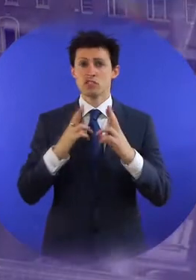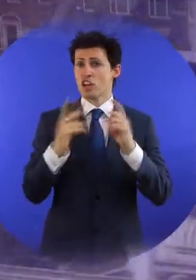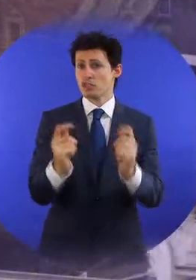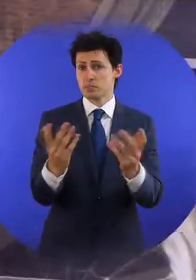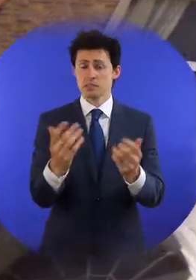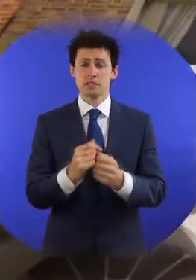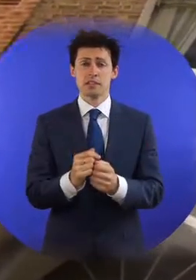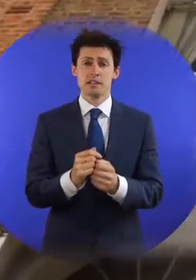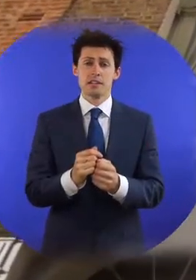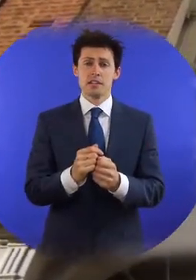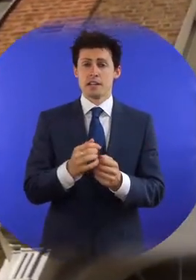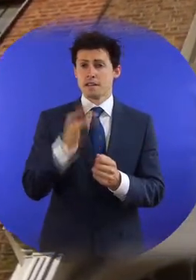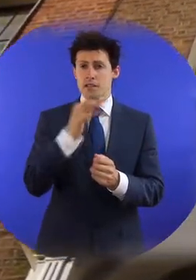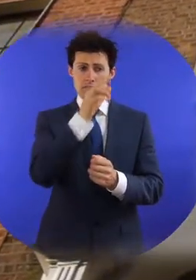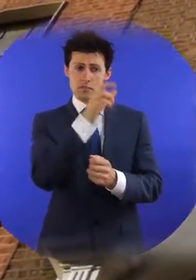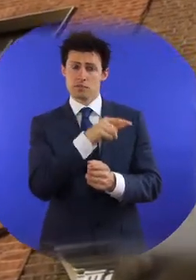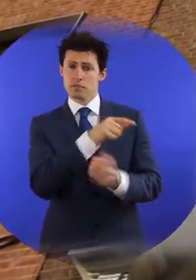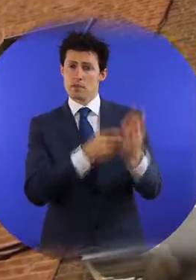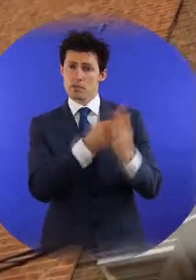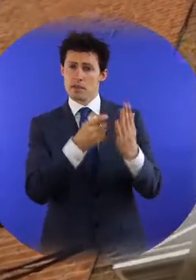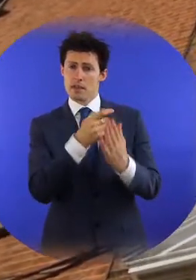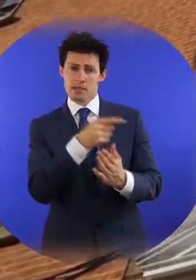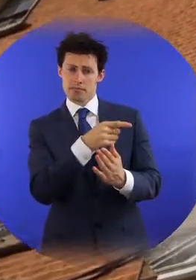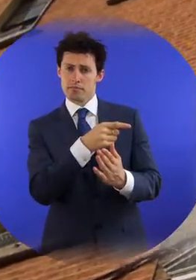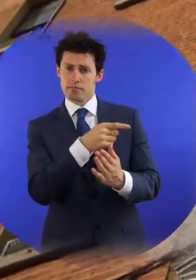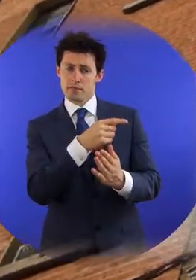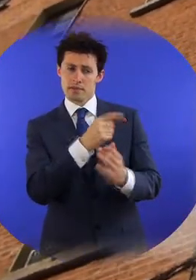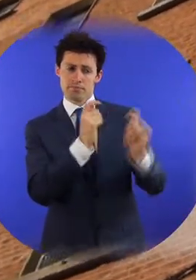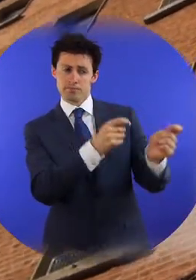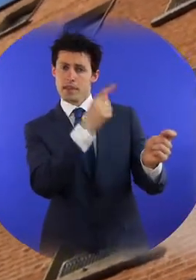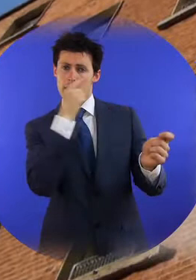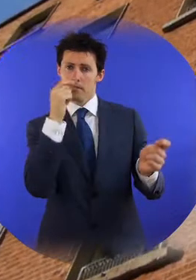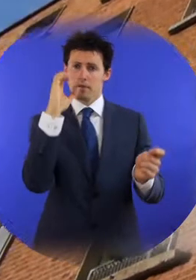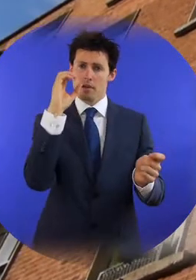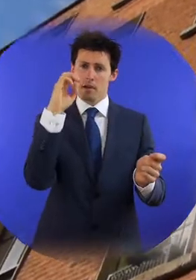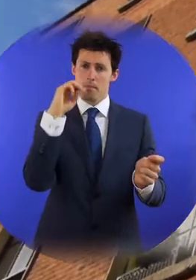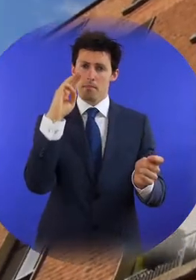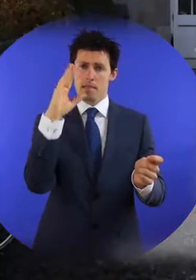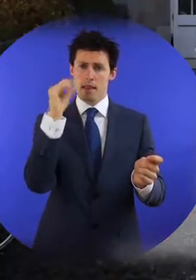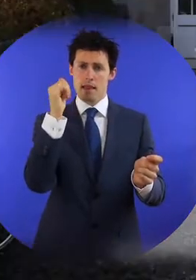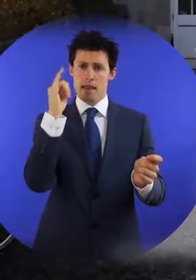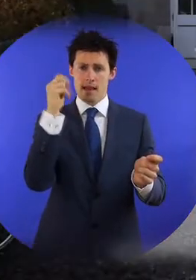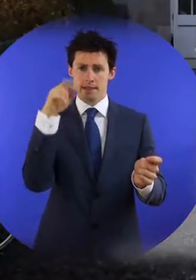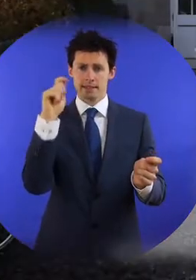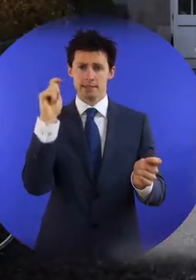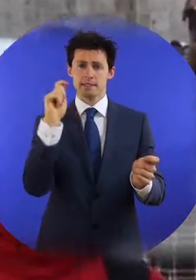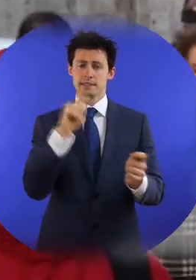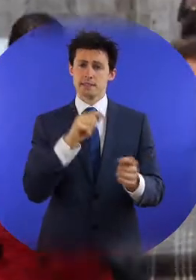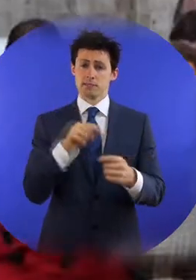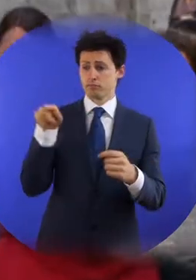Discrimination in the selling or renting of property is unlawful, as is discrimination in education.